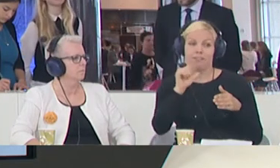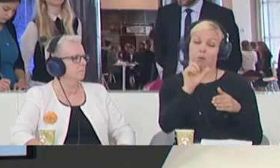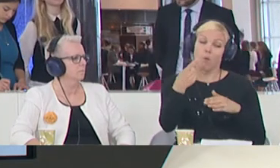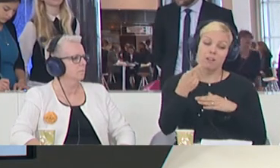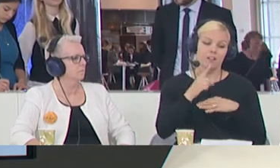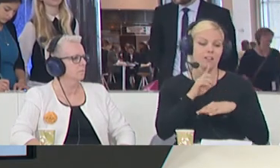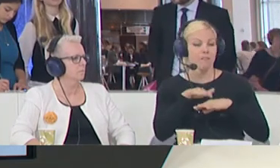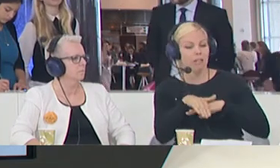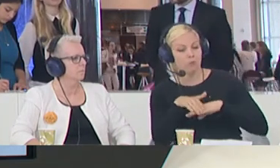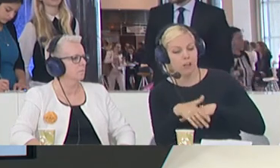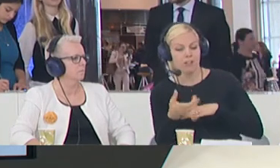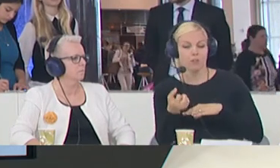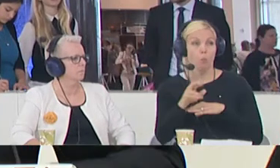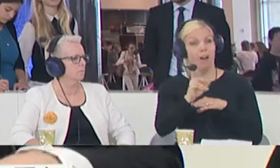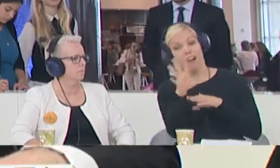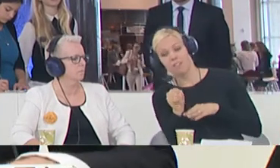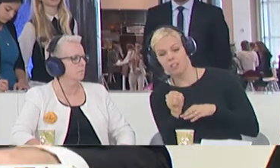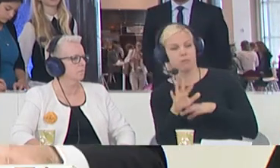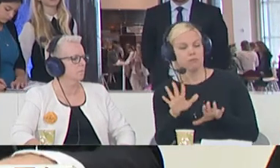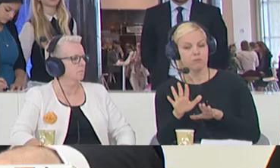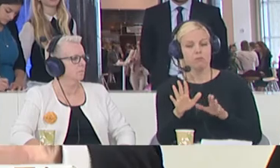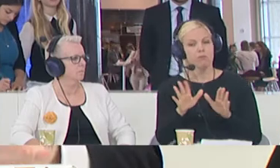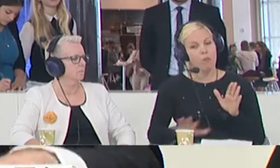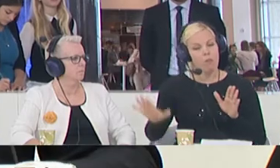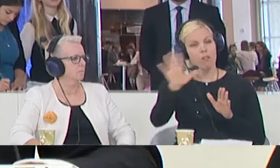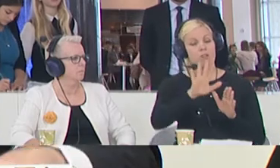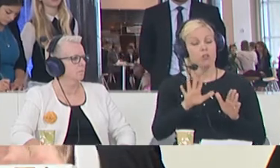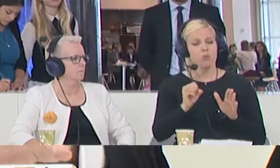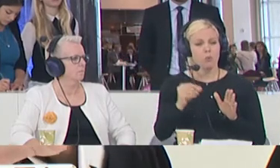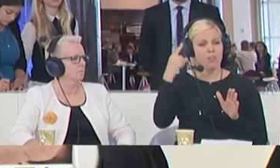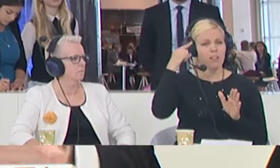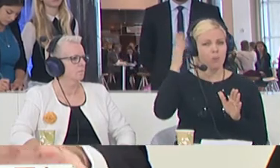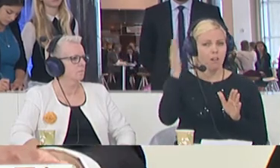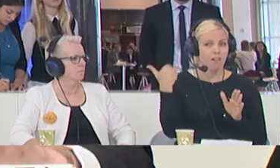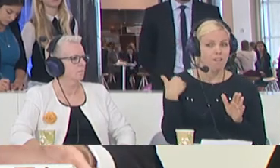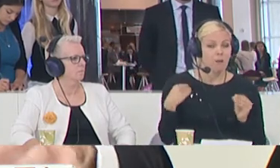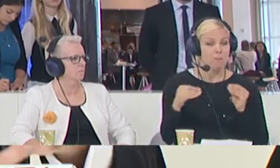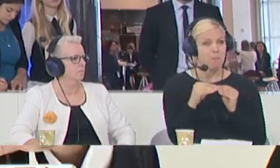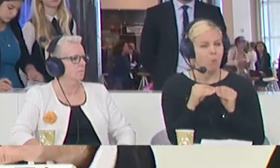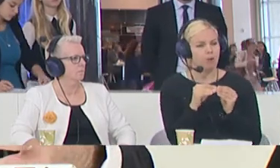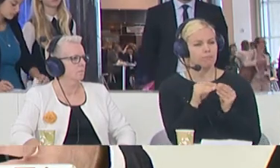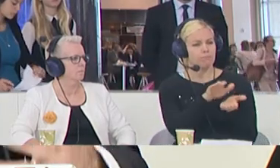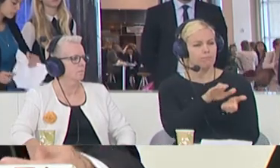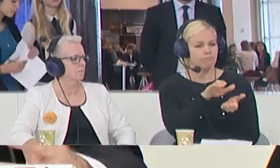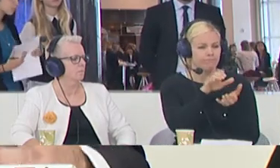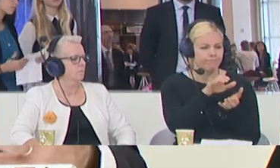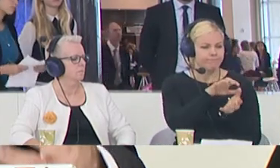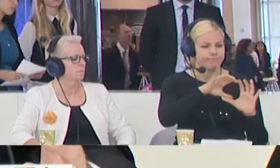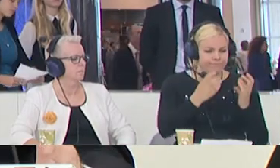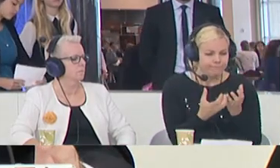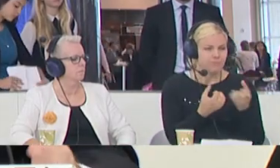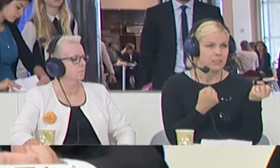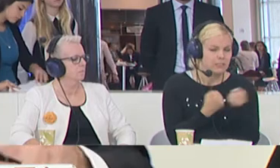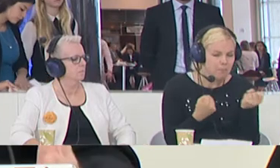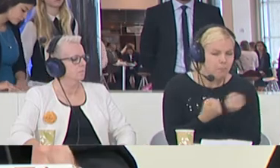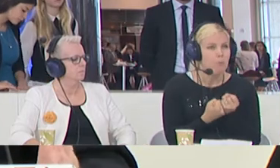more political will for a coherent package of support for African countries and to build humanitarian camps like